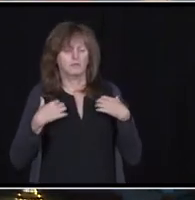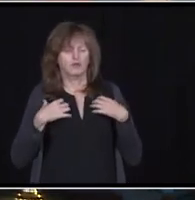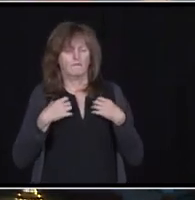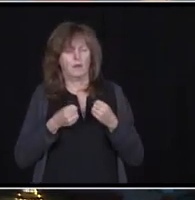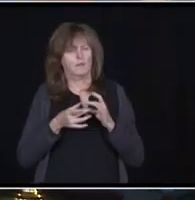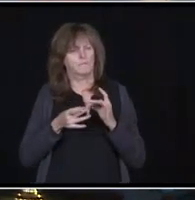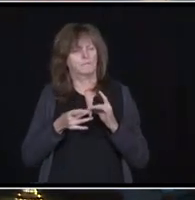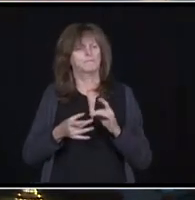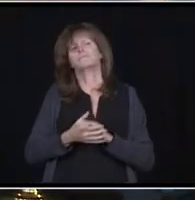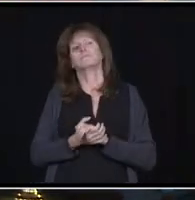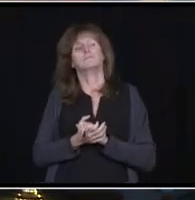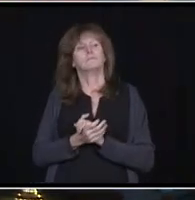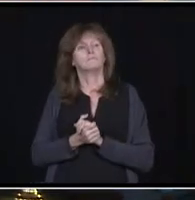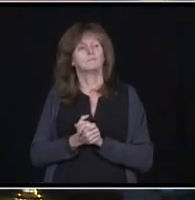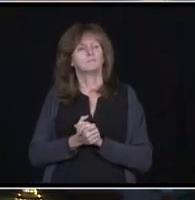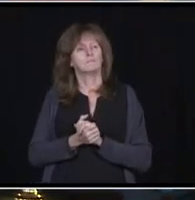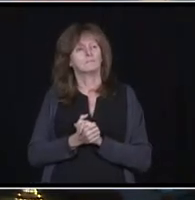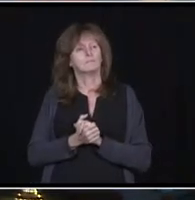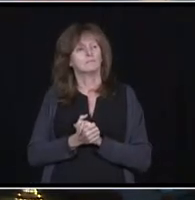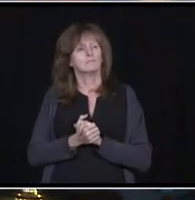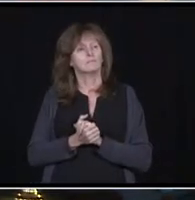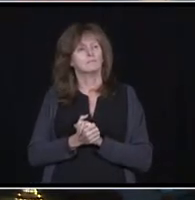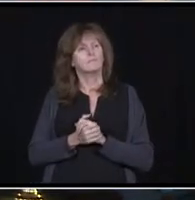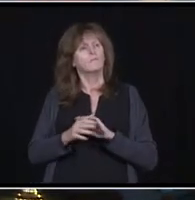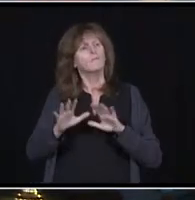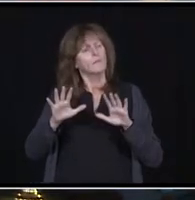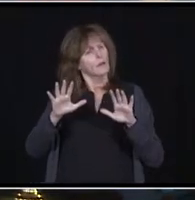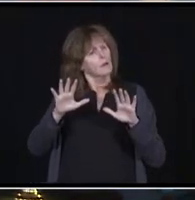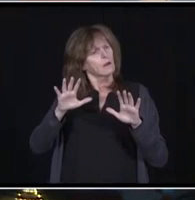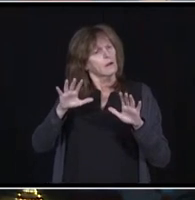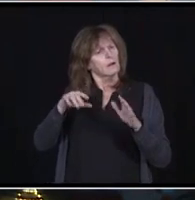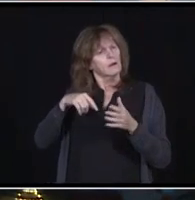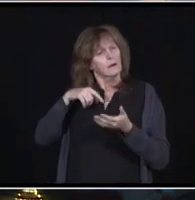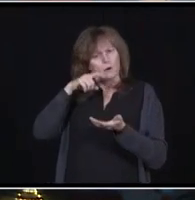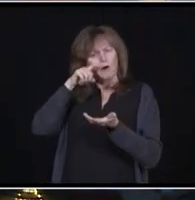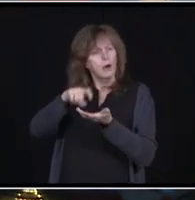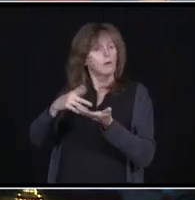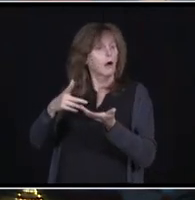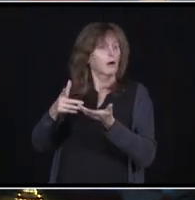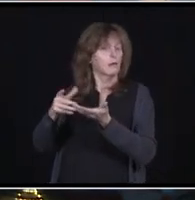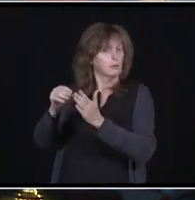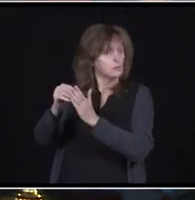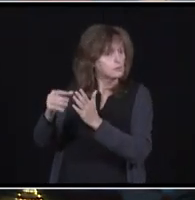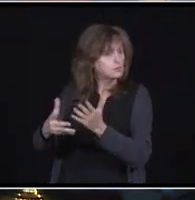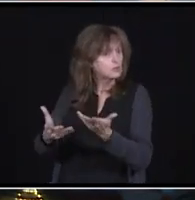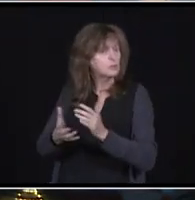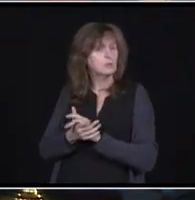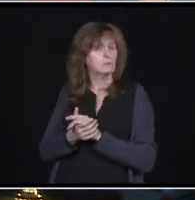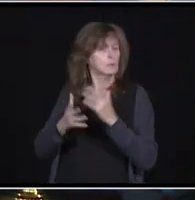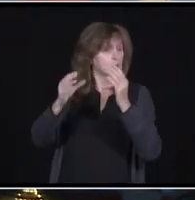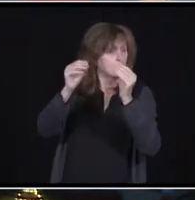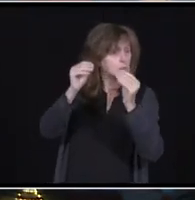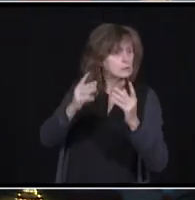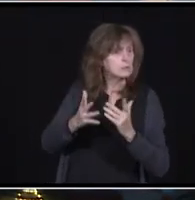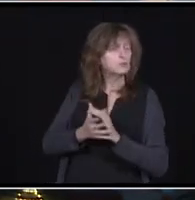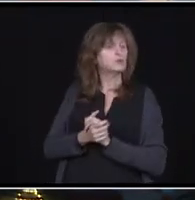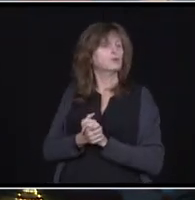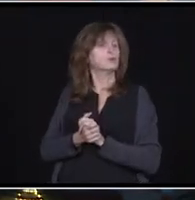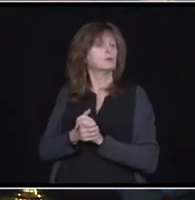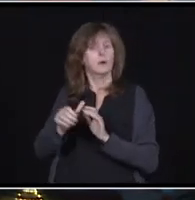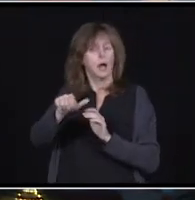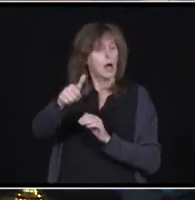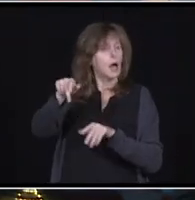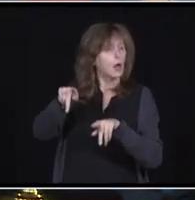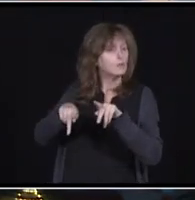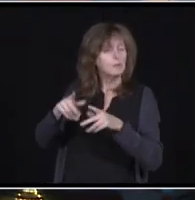I think it is in recognition of the fact that it could be a student, could be a teacher, but it could be one of any other number of people. It could be a